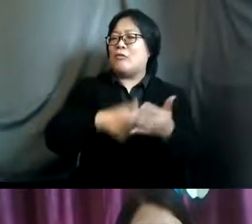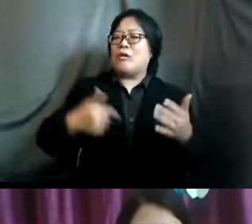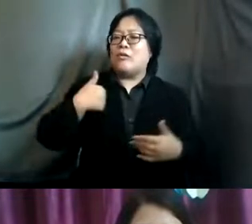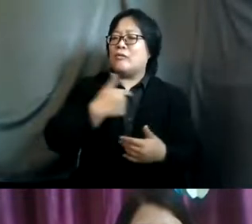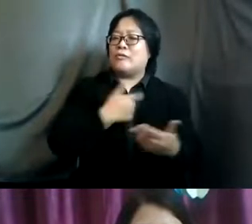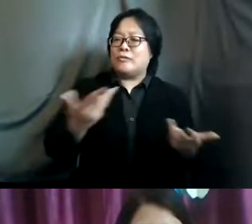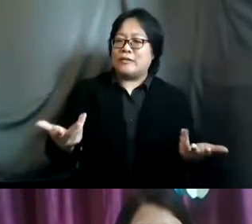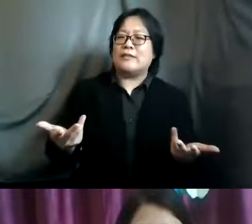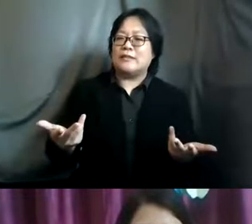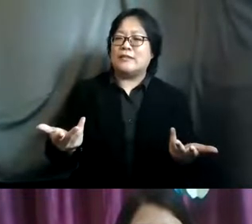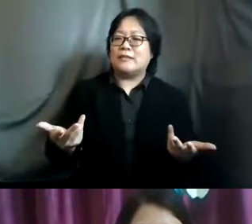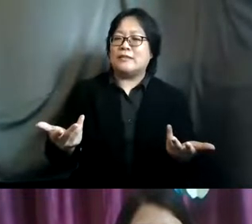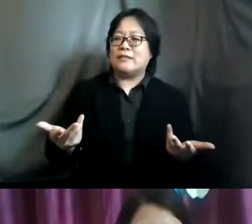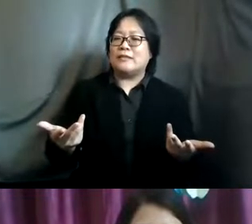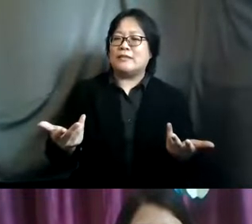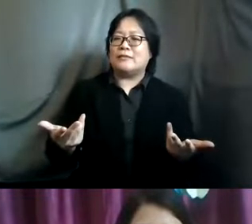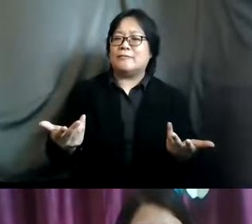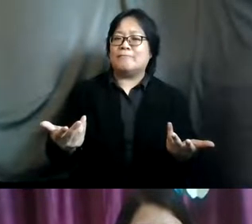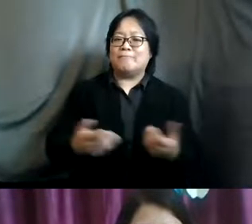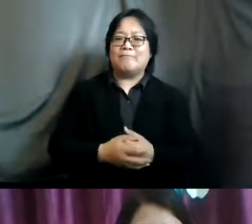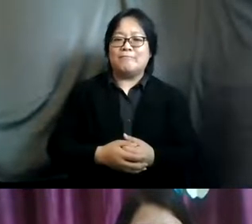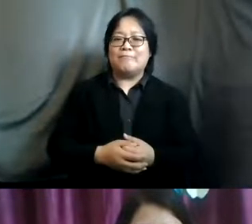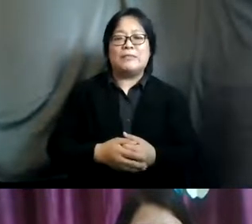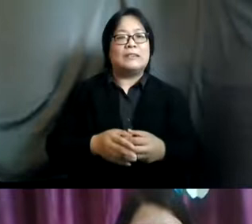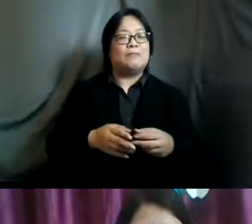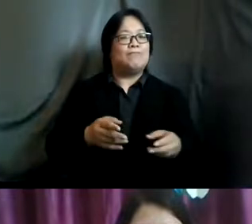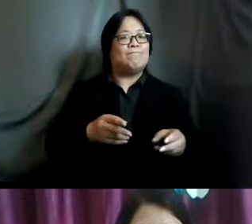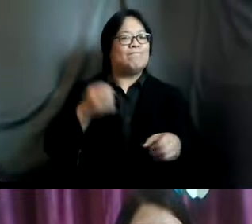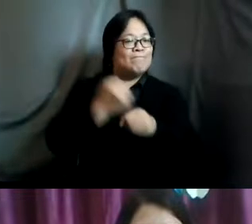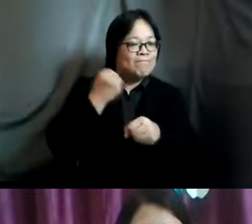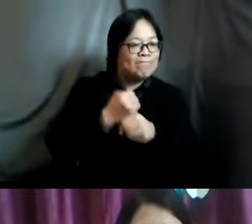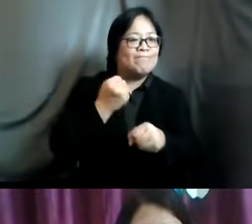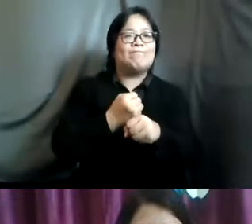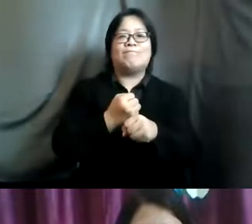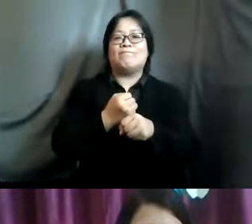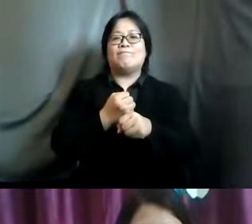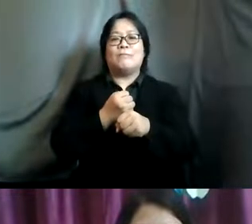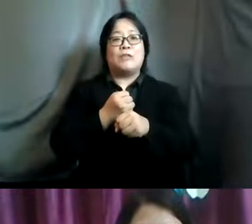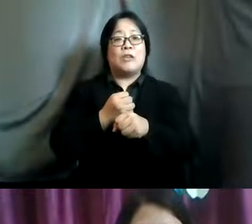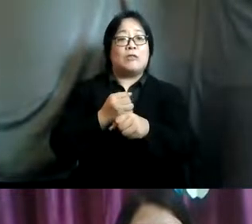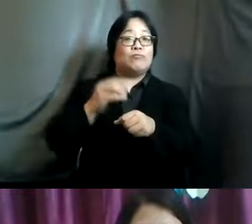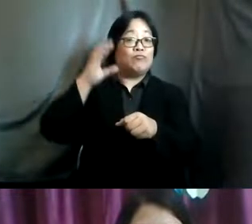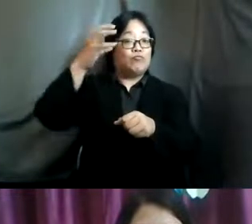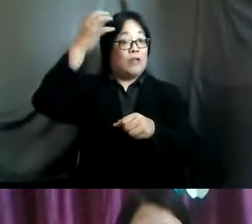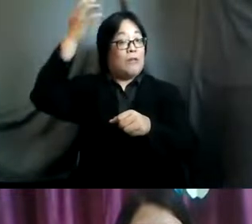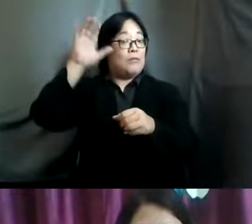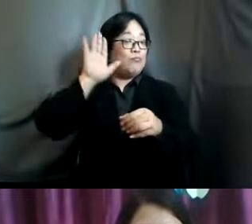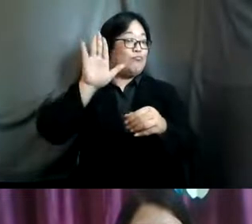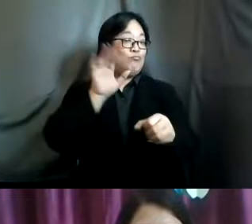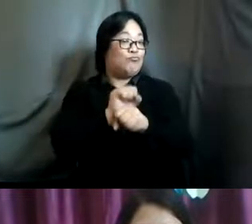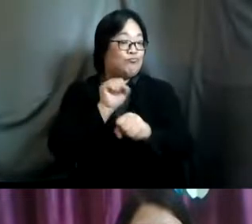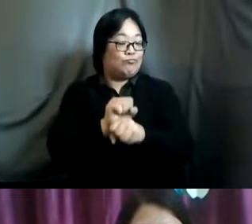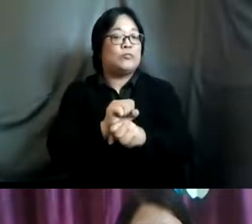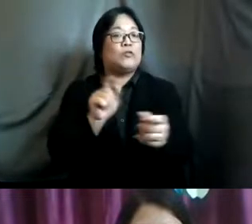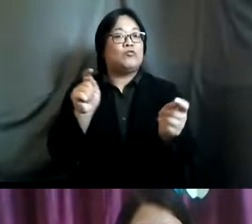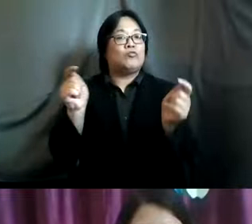we is one of our big um initiatives uh with the whole of government approach uh in uh transformative